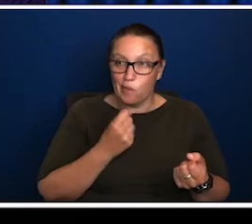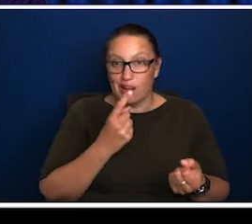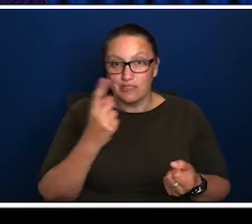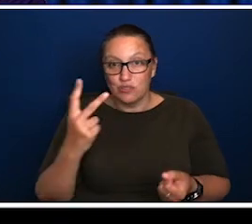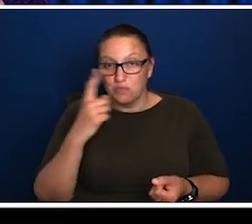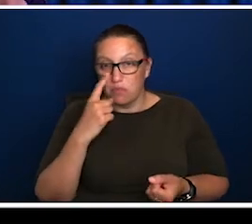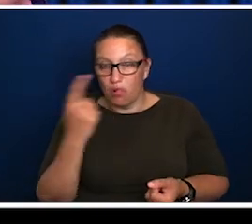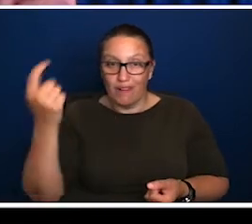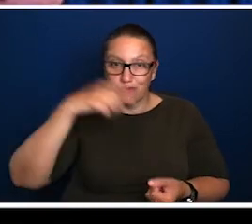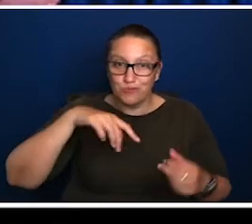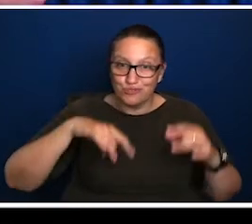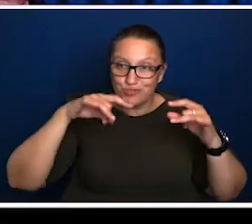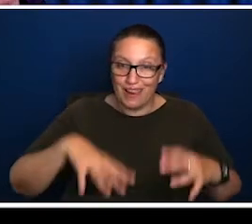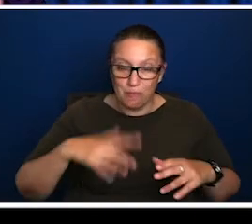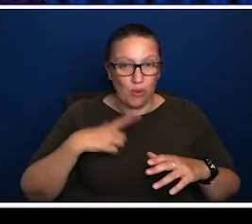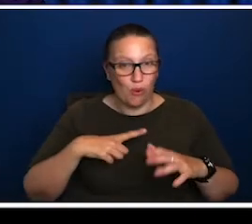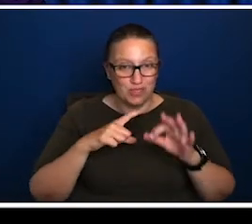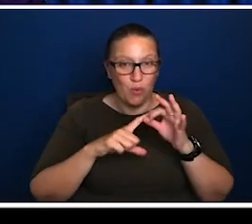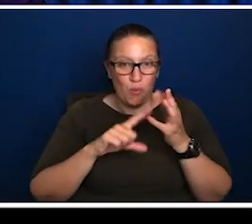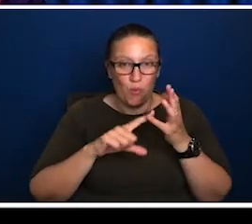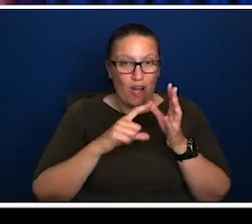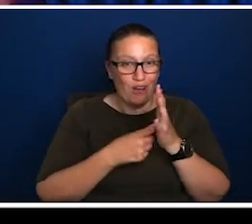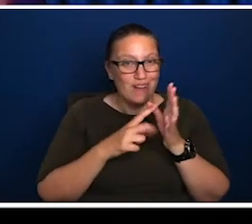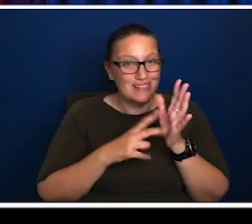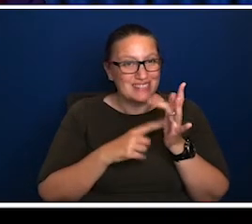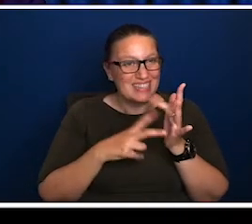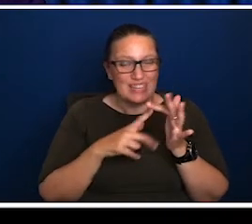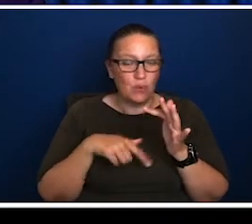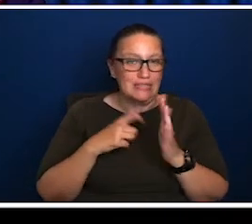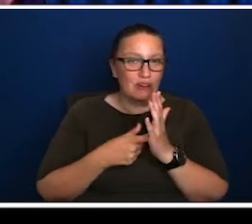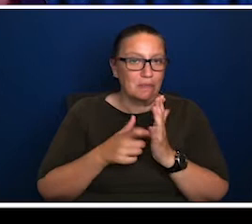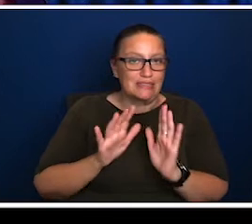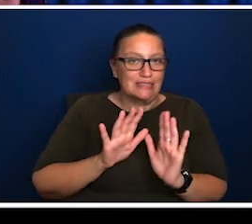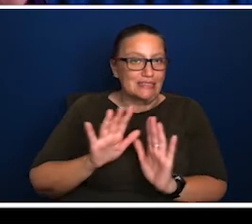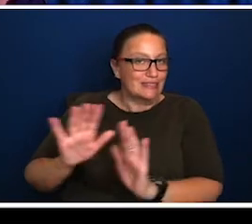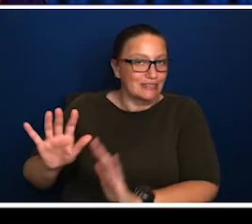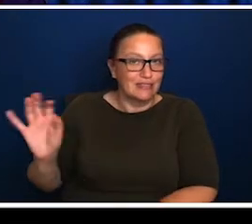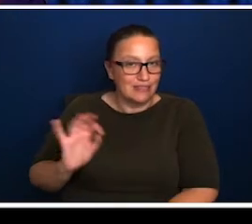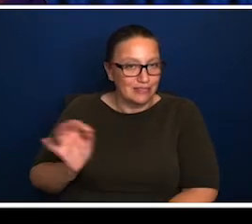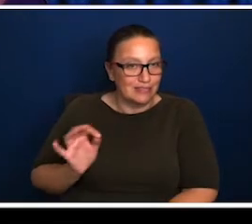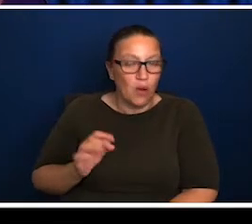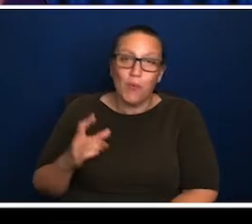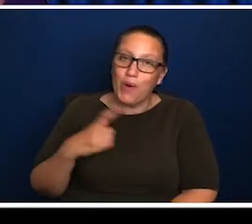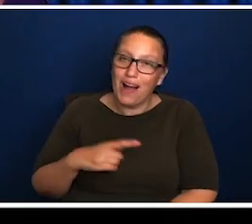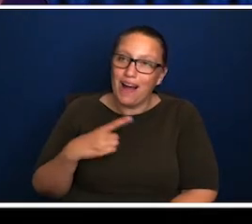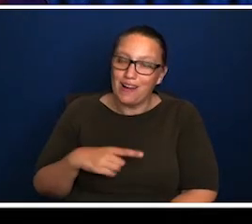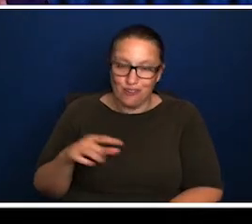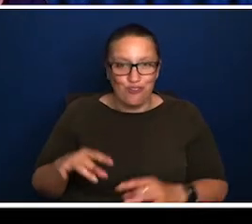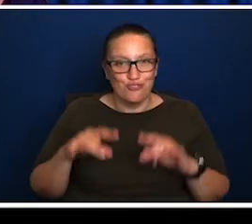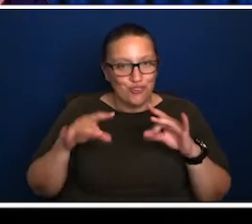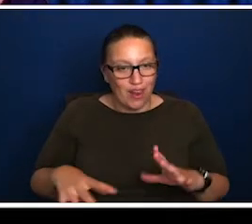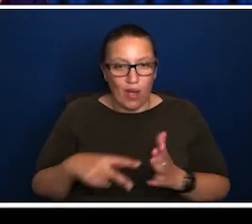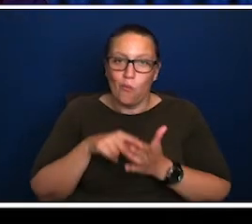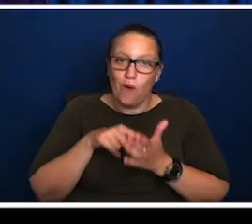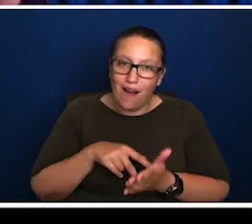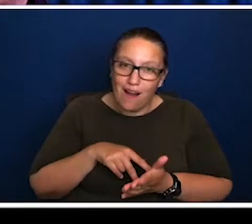uh, you'd almost recommend against doing that because I think you're right. You've tapped into the thing that is waiting to happen, which is all these